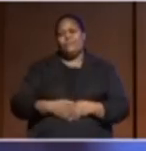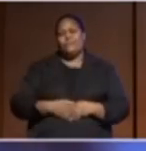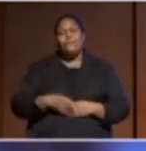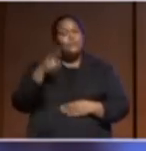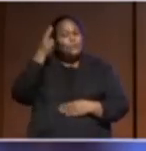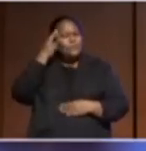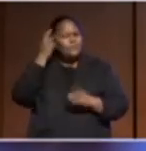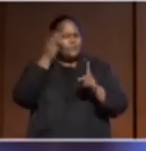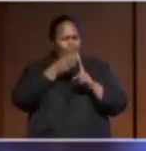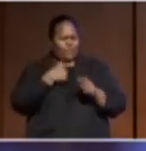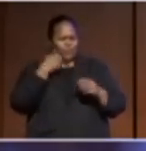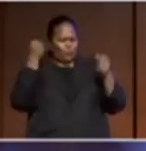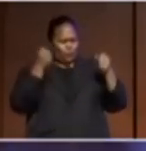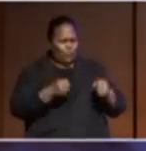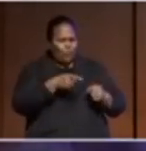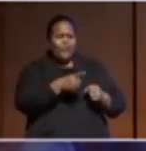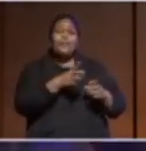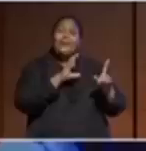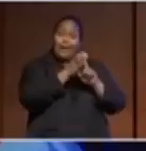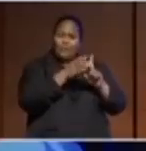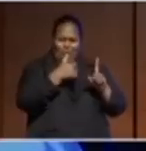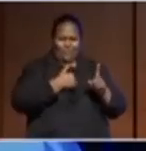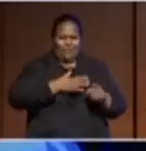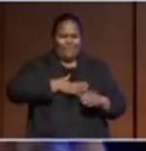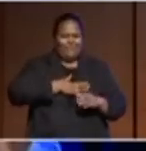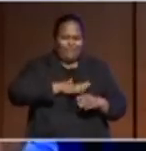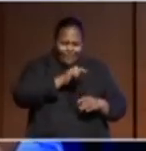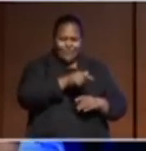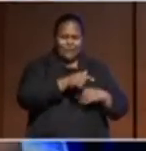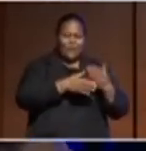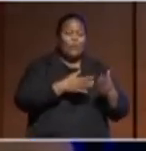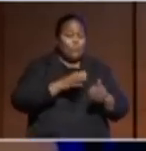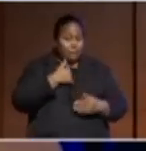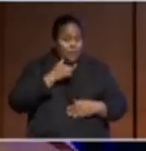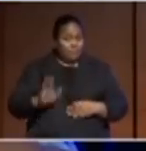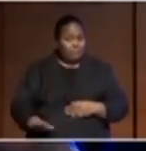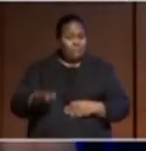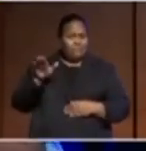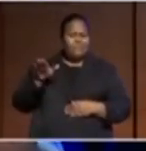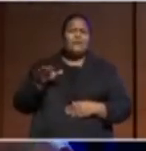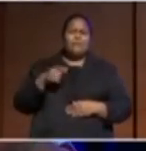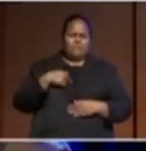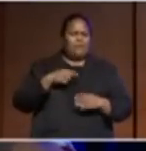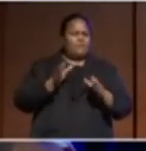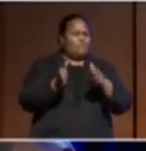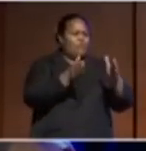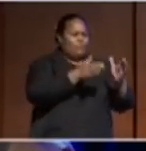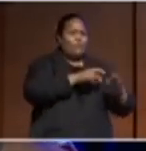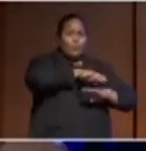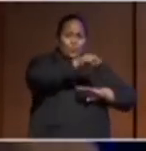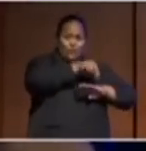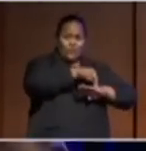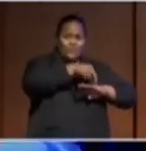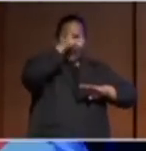reasons I'm quite strong on culture is growing up, I moved around the region a lot because my father worked in